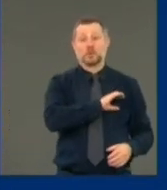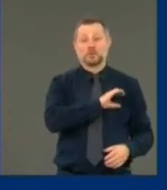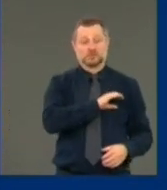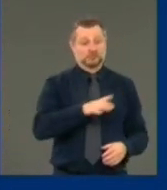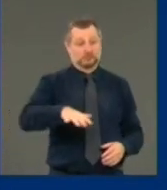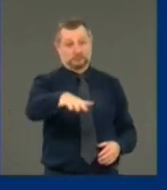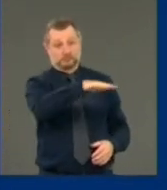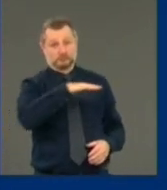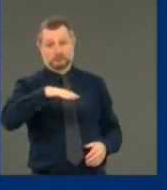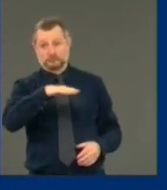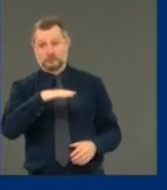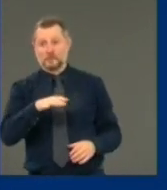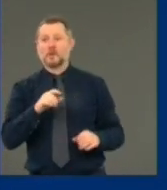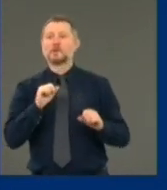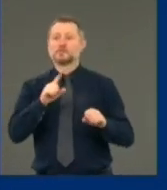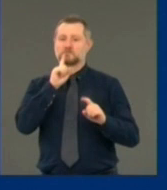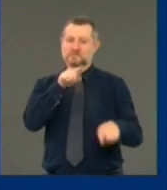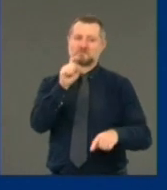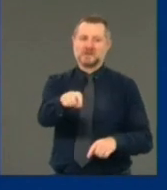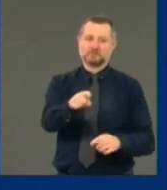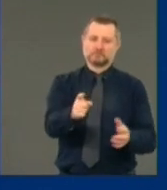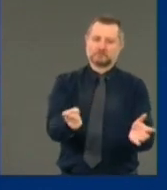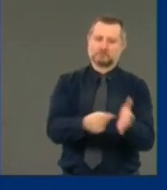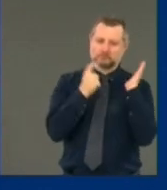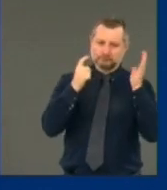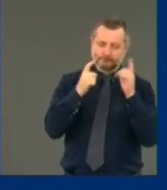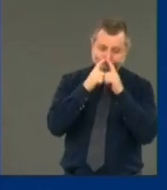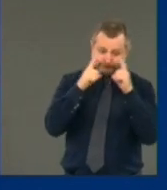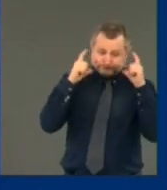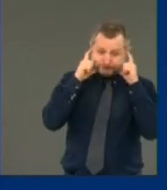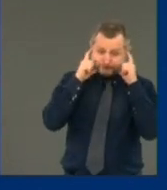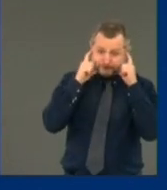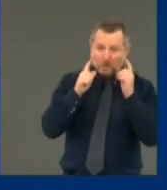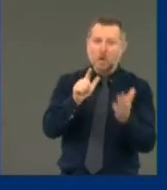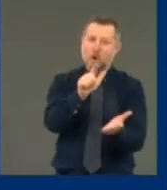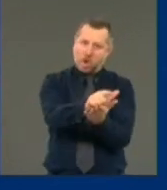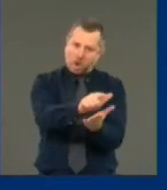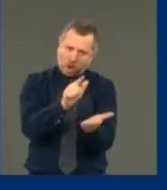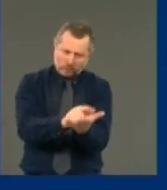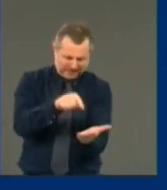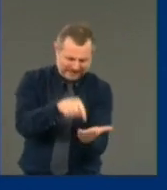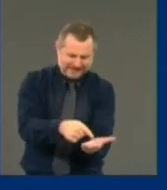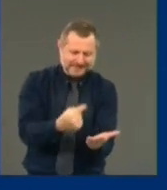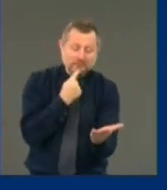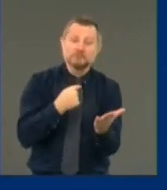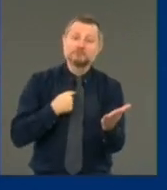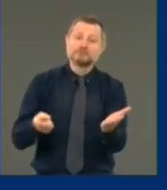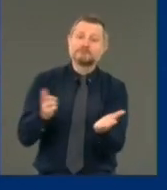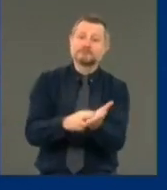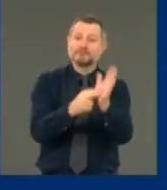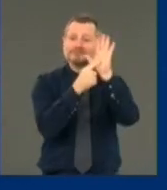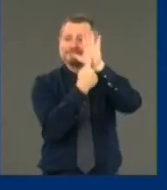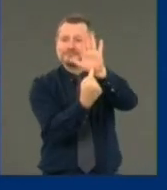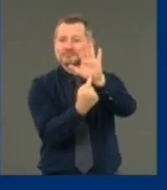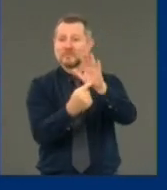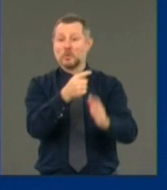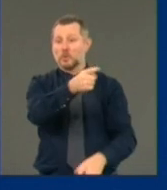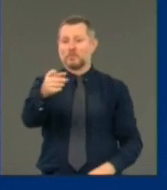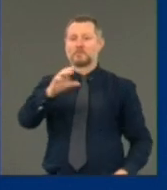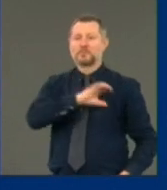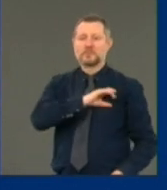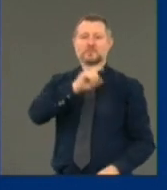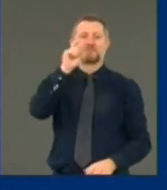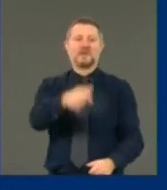Wear a mask. It is the law. And the law is the law for the